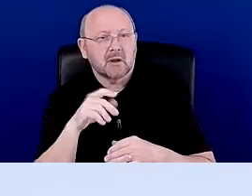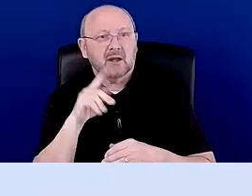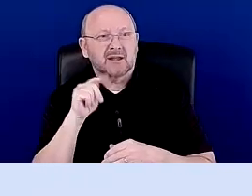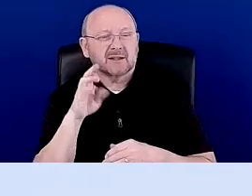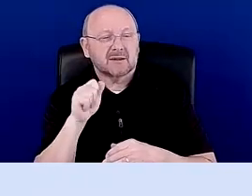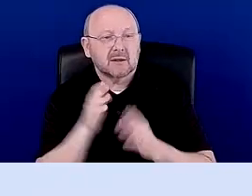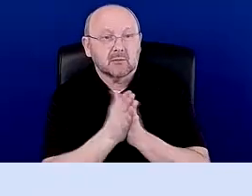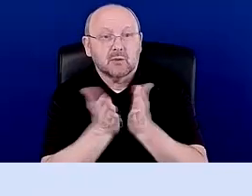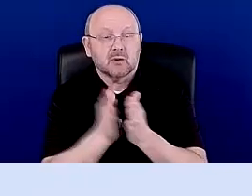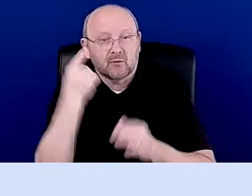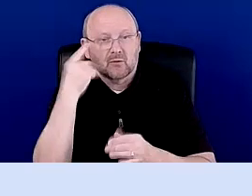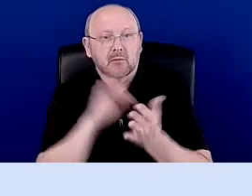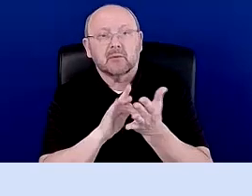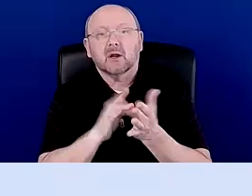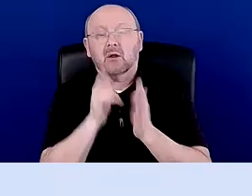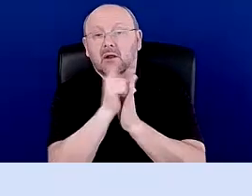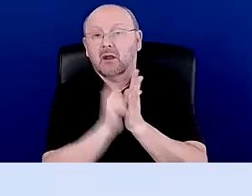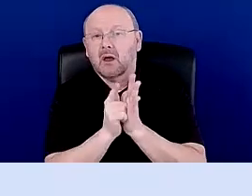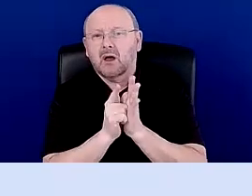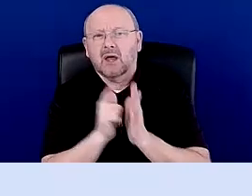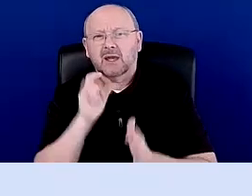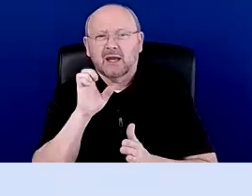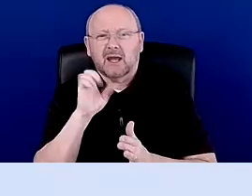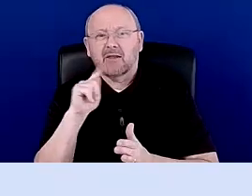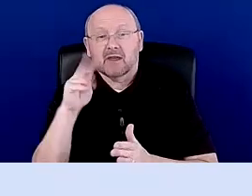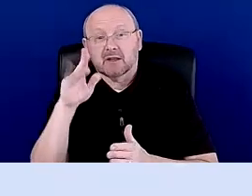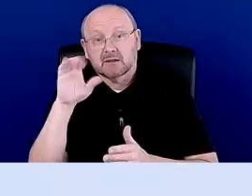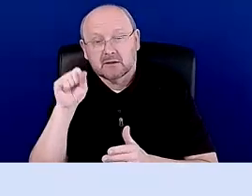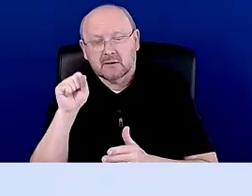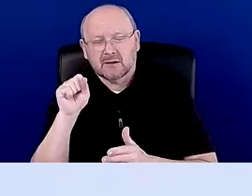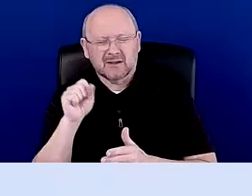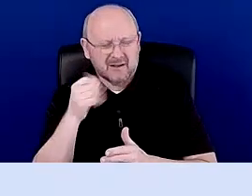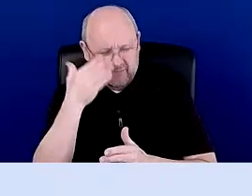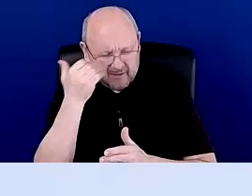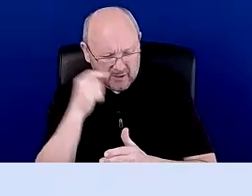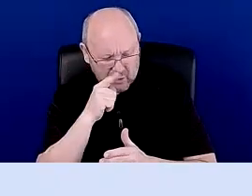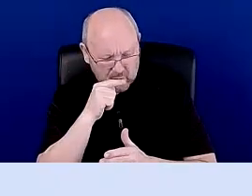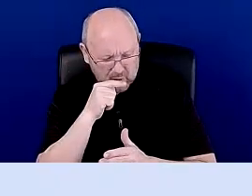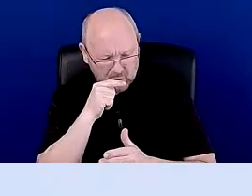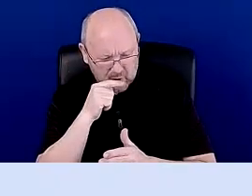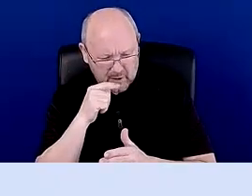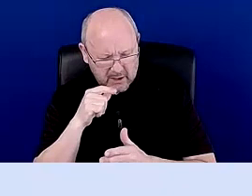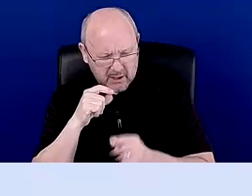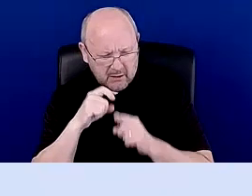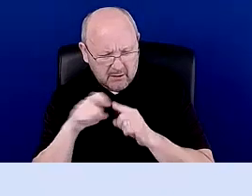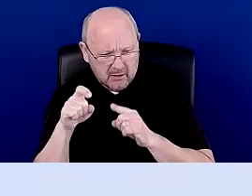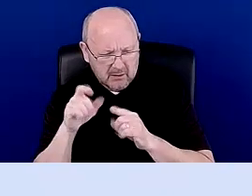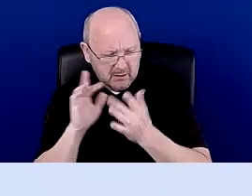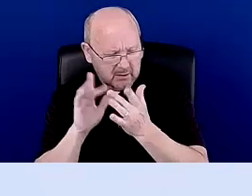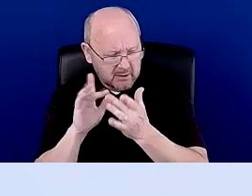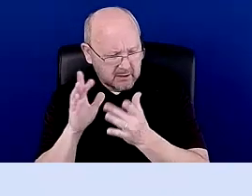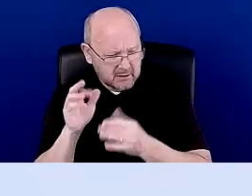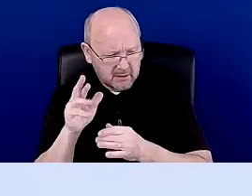ethics. And, um, I'm trying to remember who I contacted. I'm sorry. I think it was Linda. Um, it was, it was an option